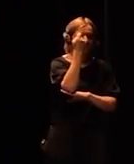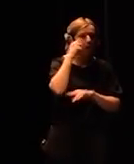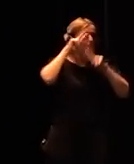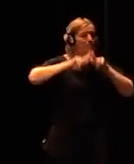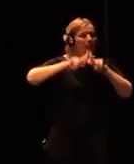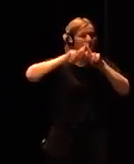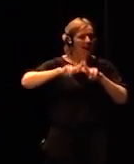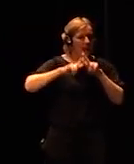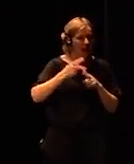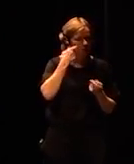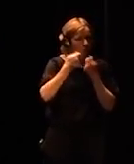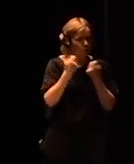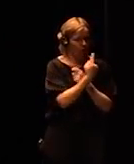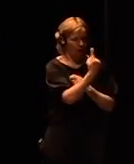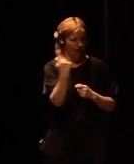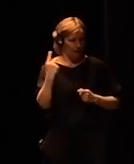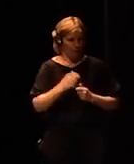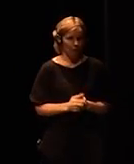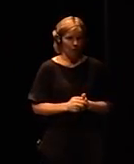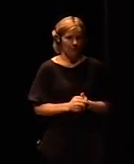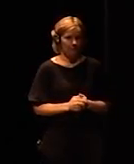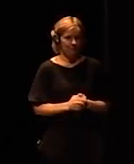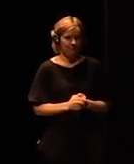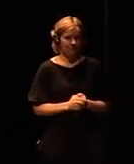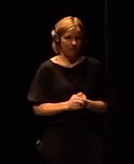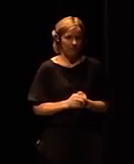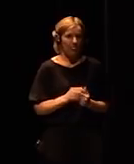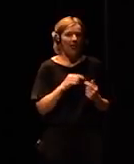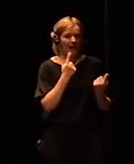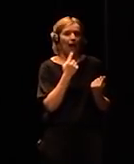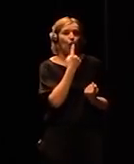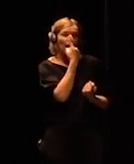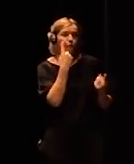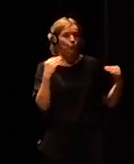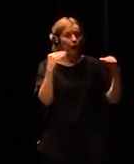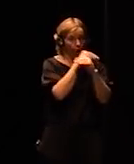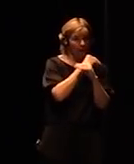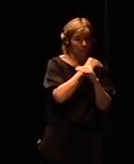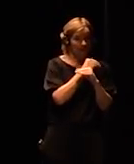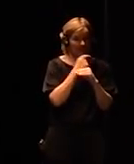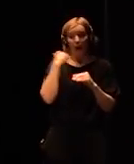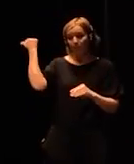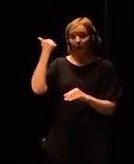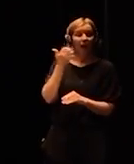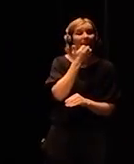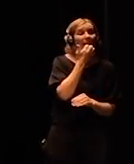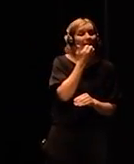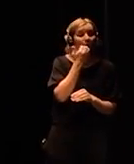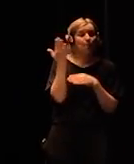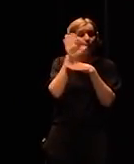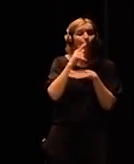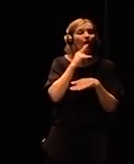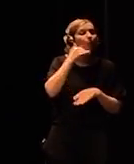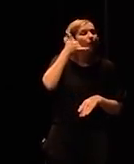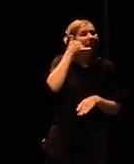It's an interesting dichotomy, but quite clearly, I mean, here we have huge examples. Telefonica I mentioned earlier. We have SAP, a tech